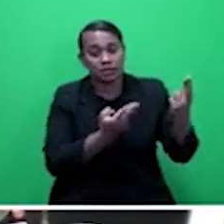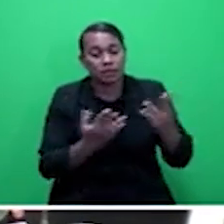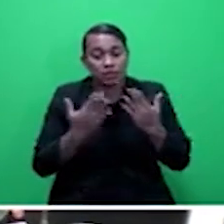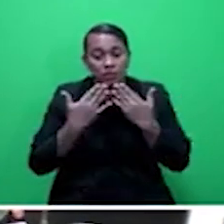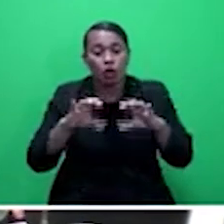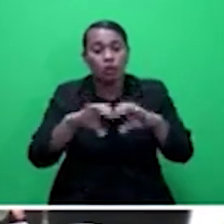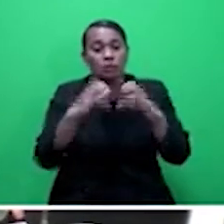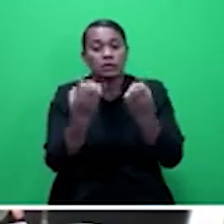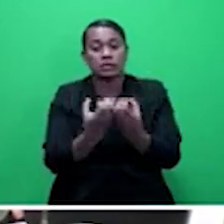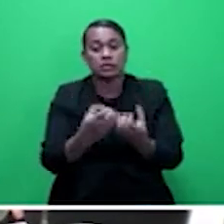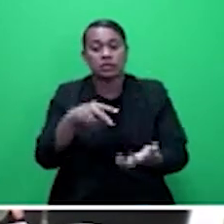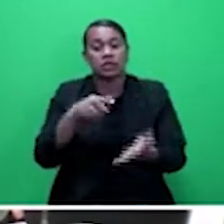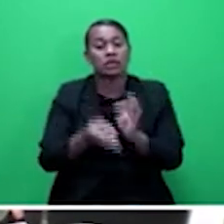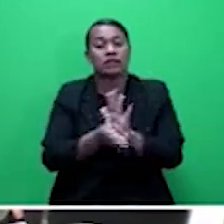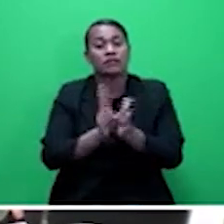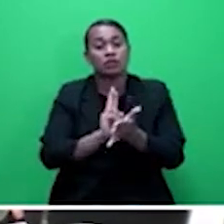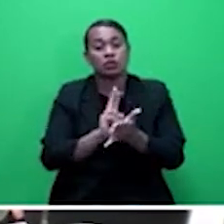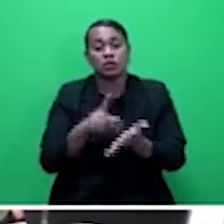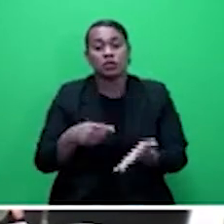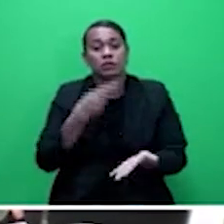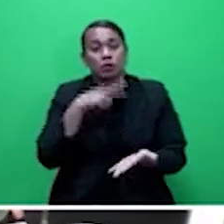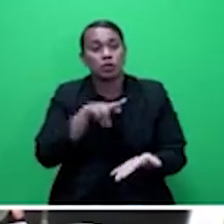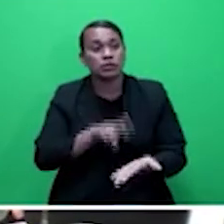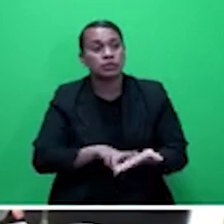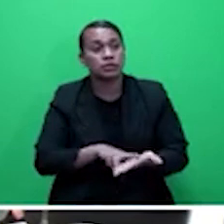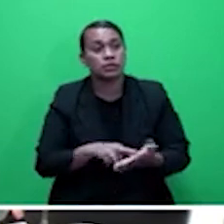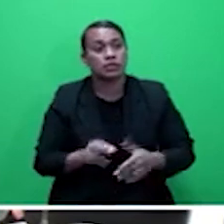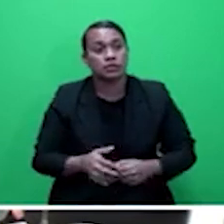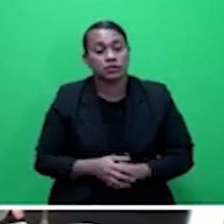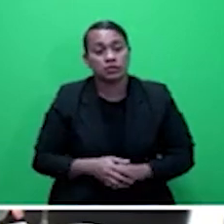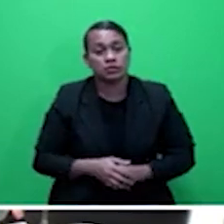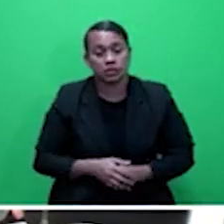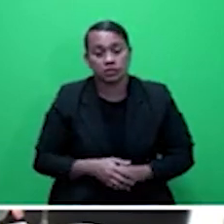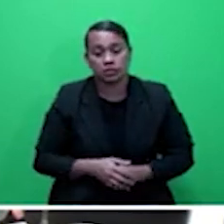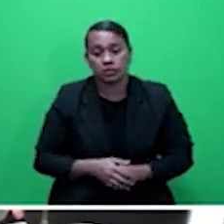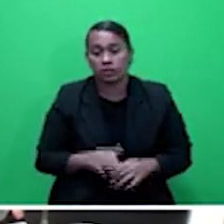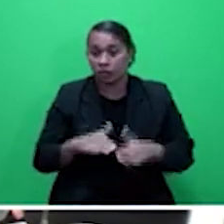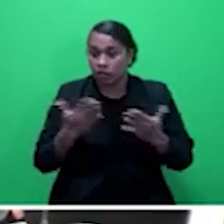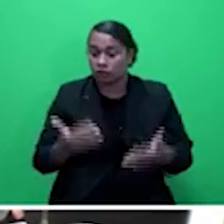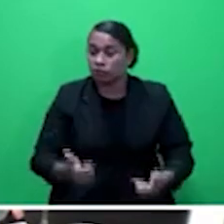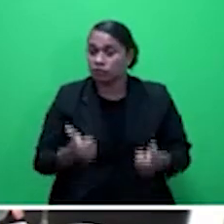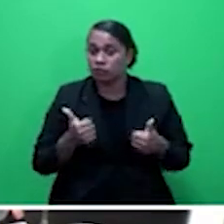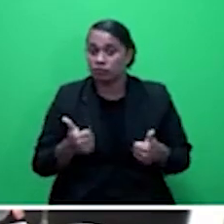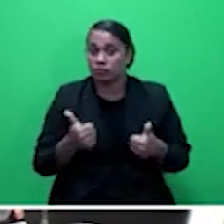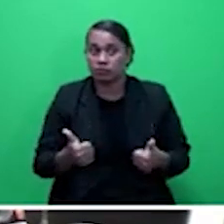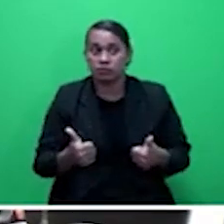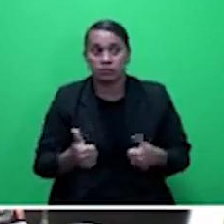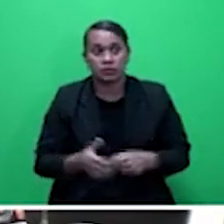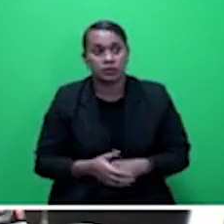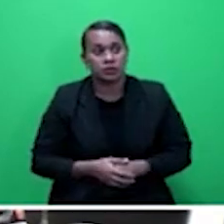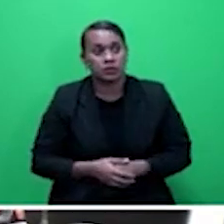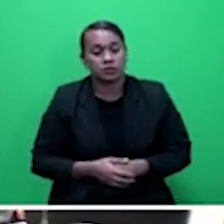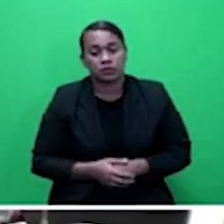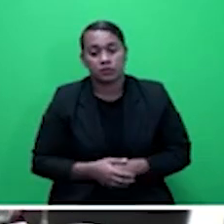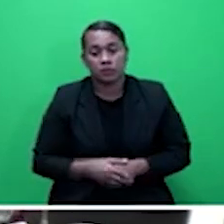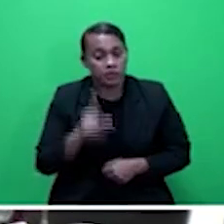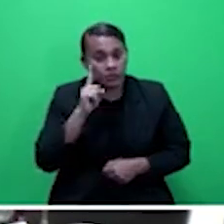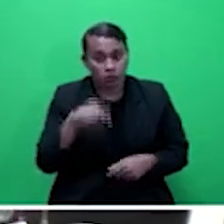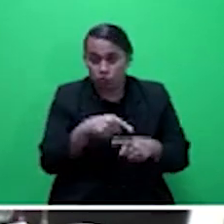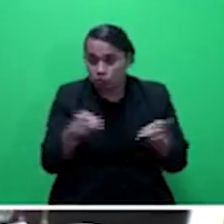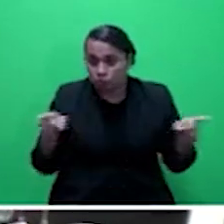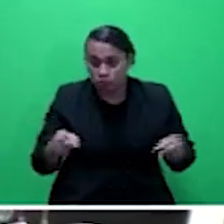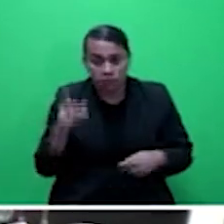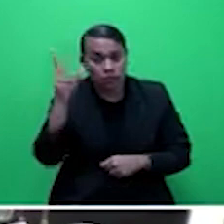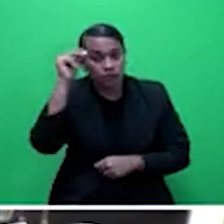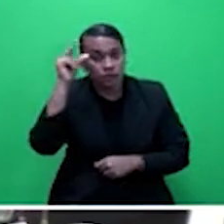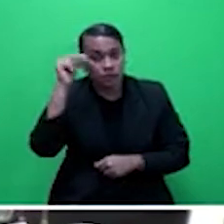and for reviewing the report. And it's actually pleasing to note that the Fijian insurance industry,